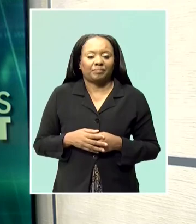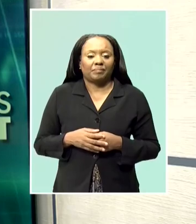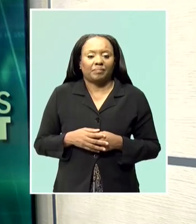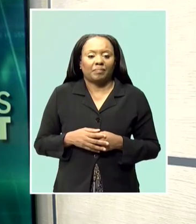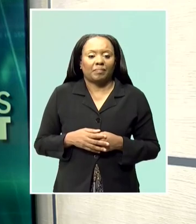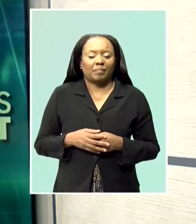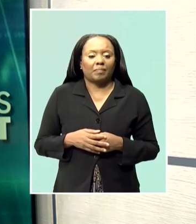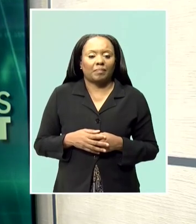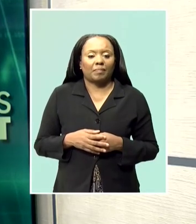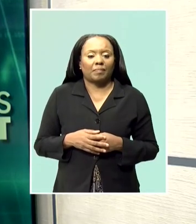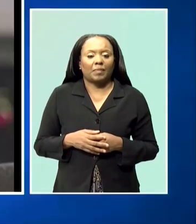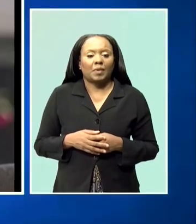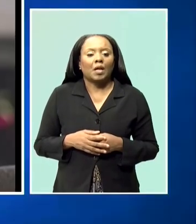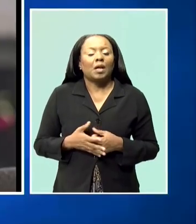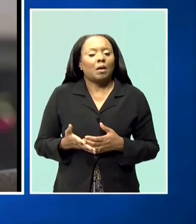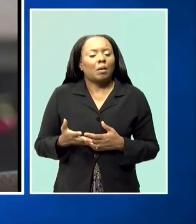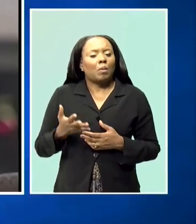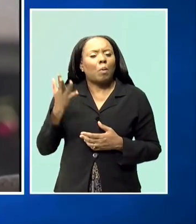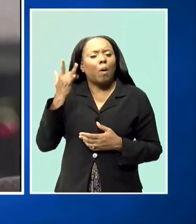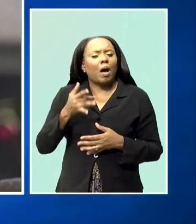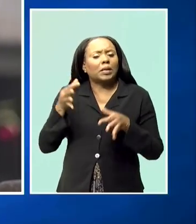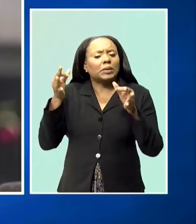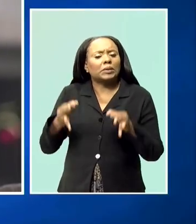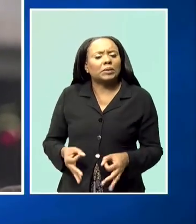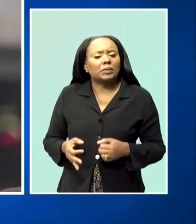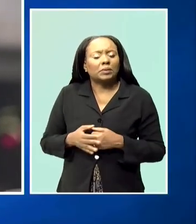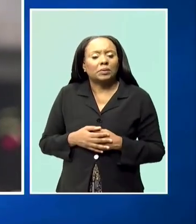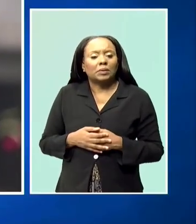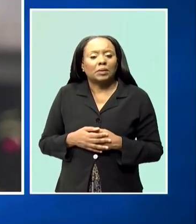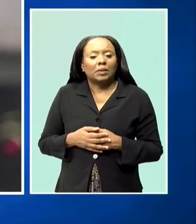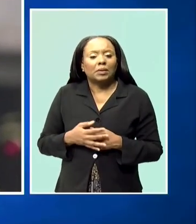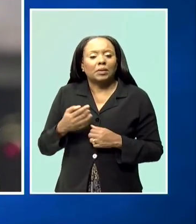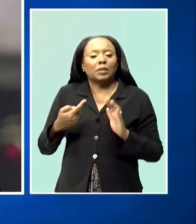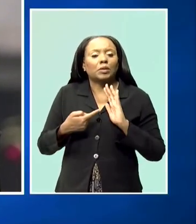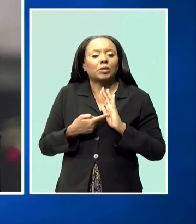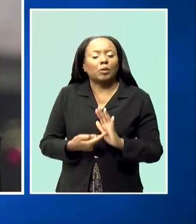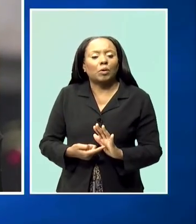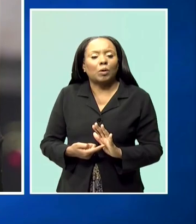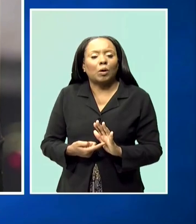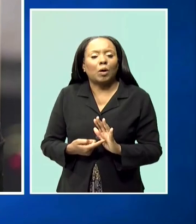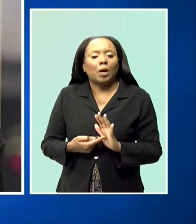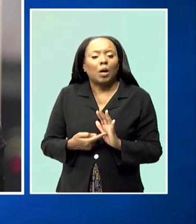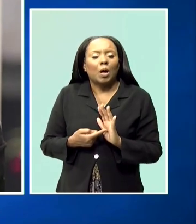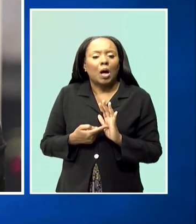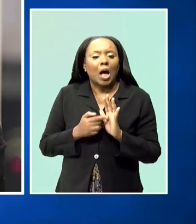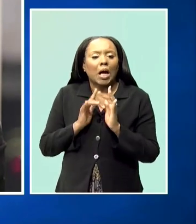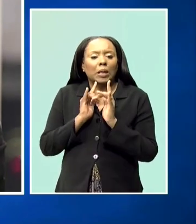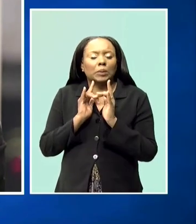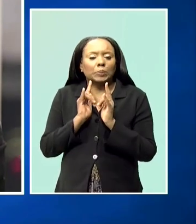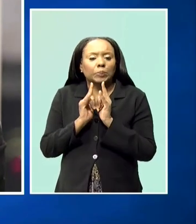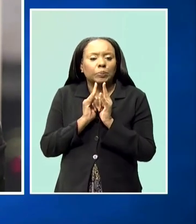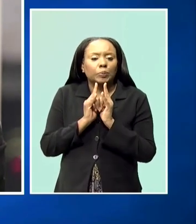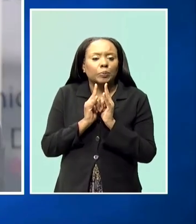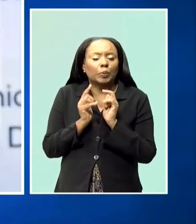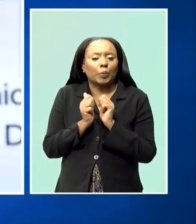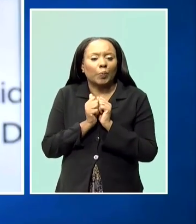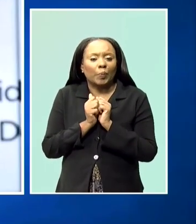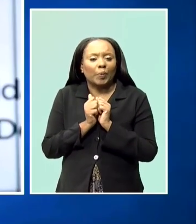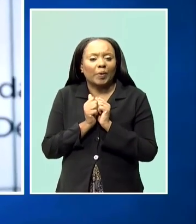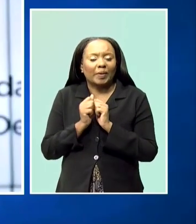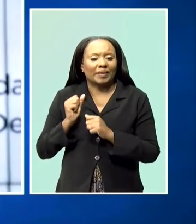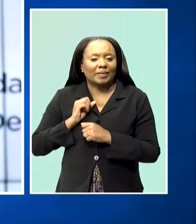According to a Reuters report, the decision followed an investigation that showed he had an intimate relationship with a subordinate.